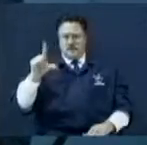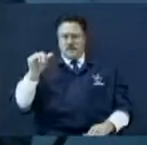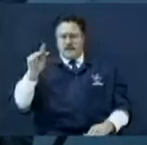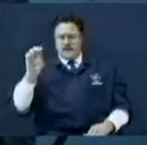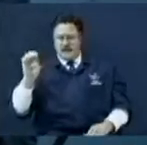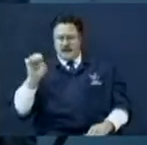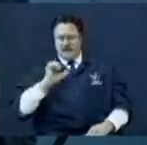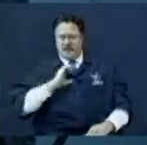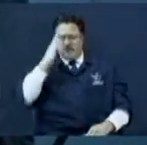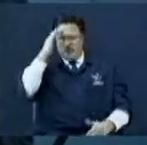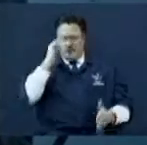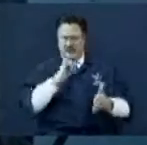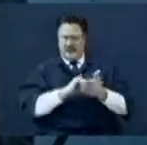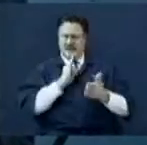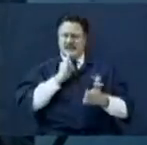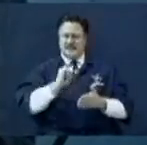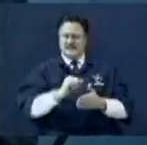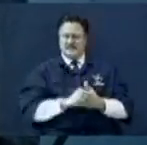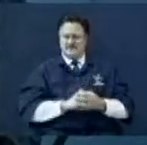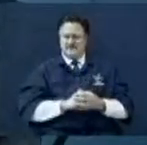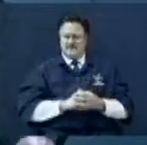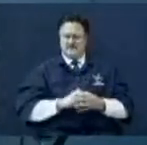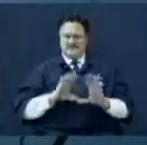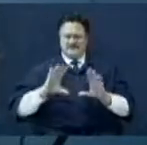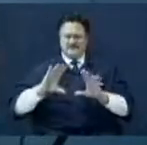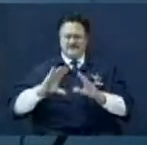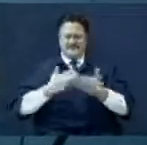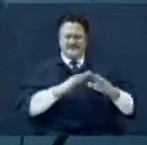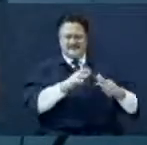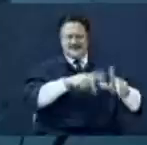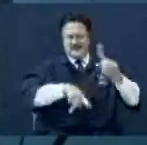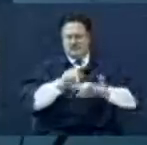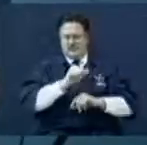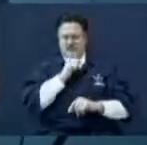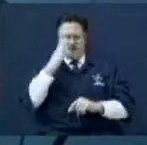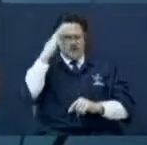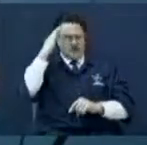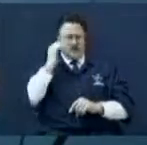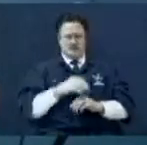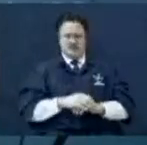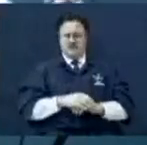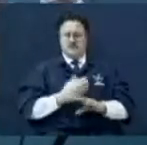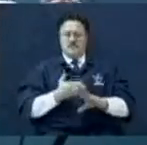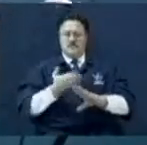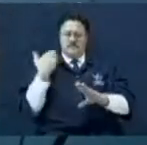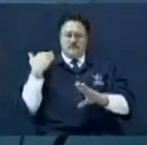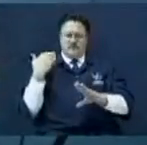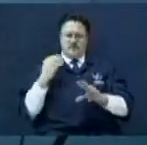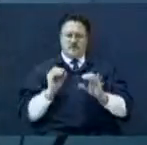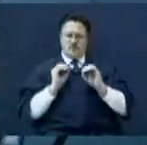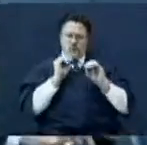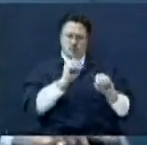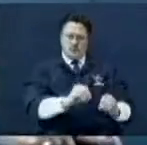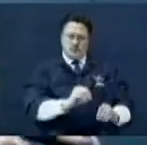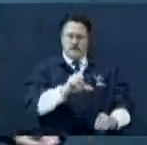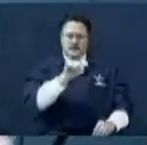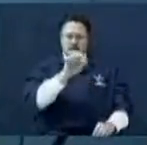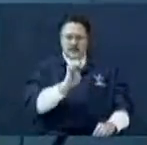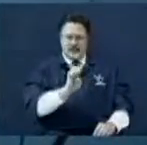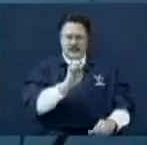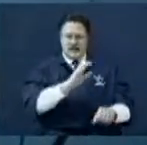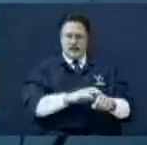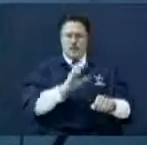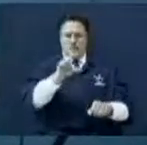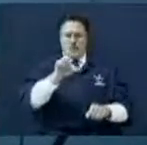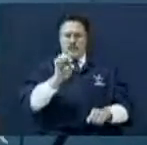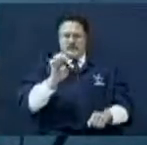Y'all, y'all, what's wrong with y'all? But the city sickers? That's where you put, you could, you can't do that now. You put a line on one end and